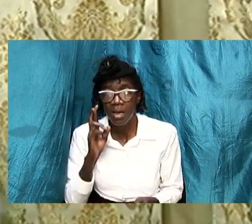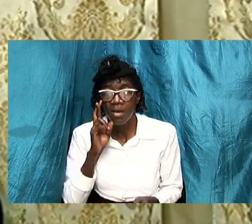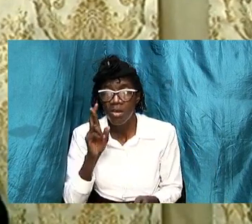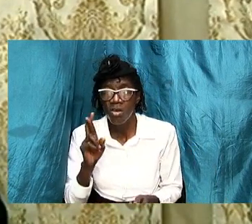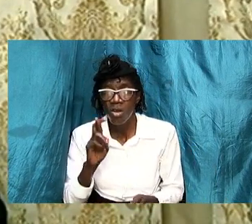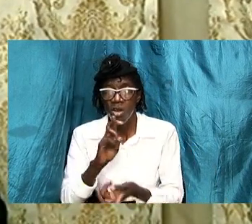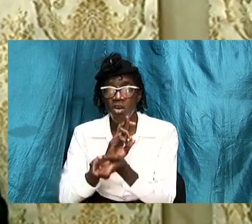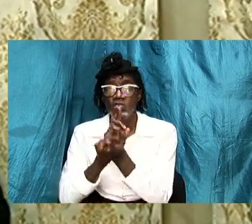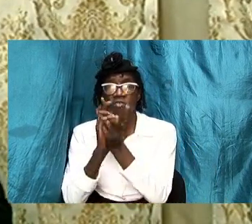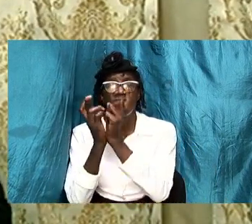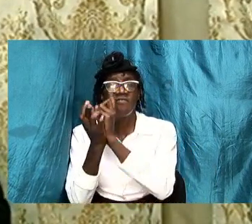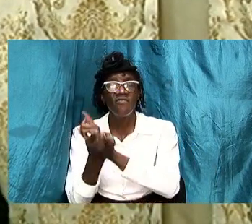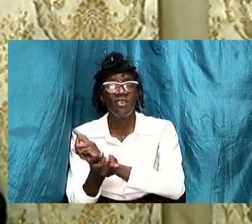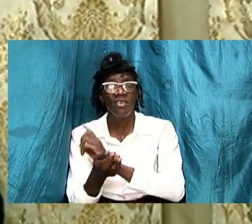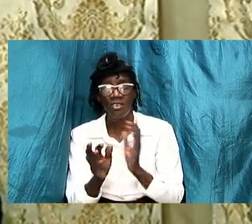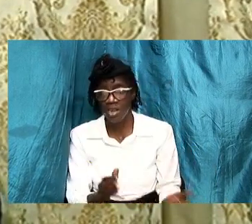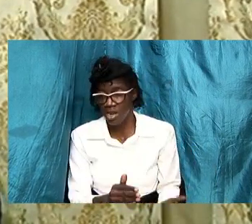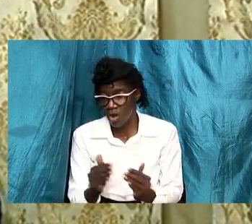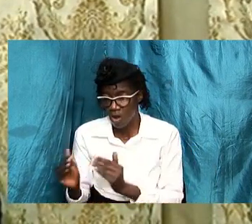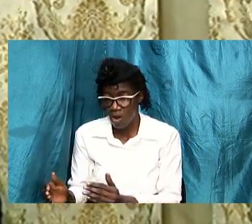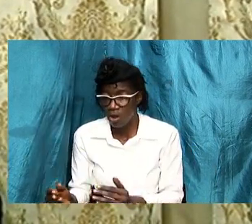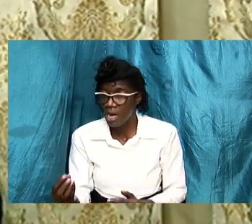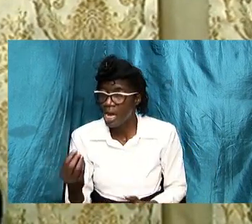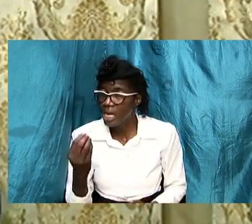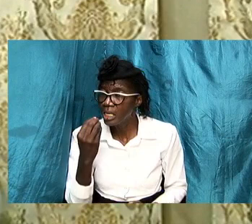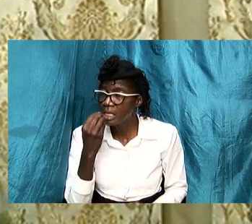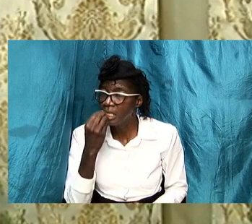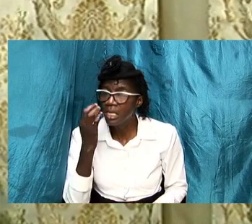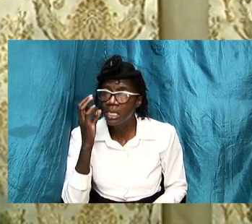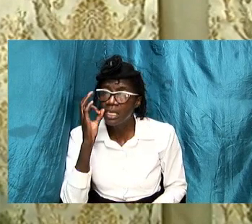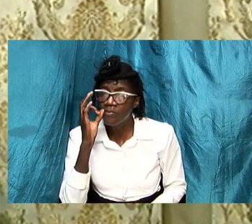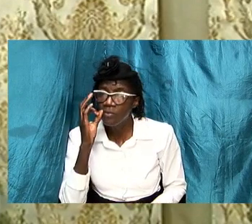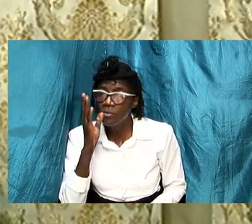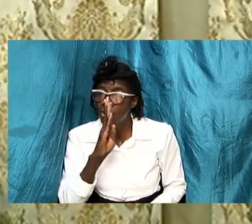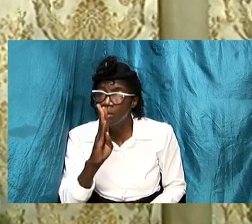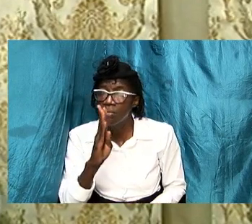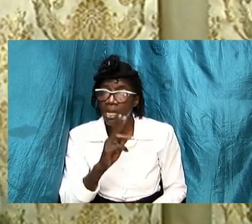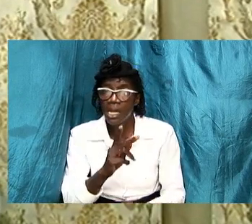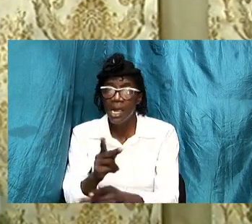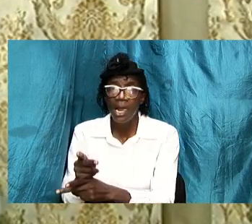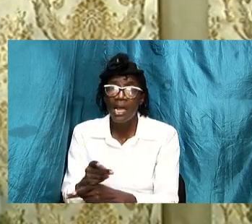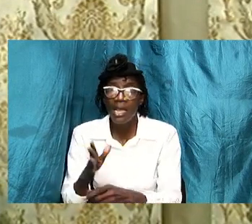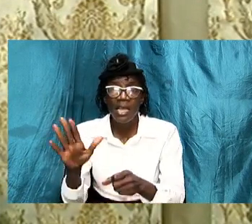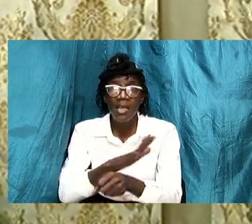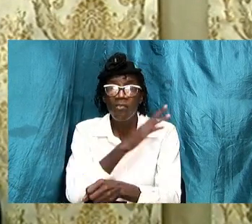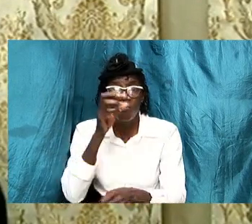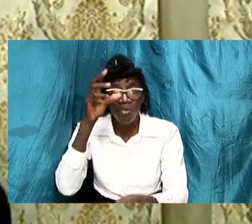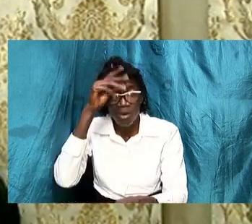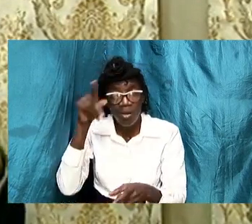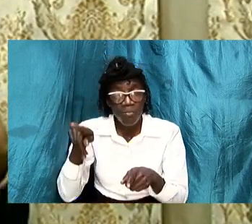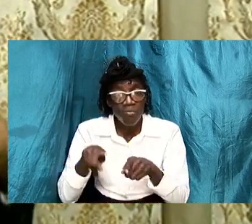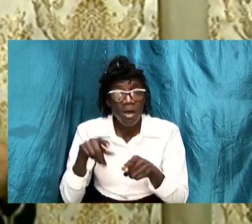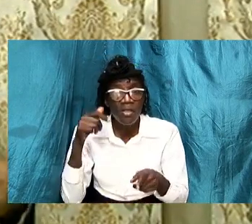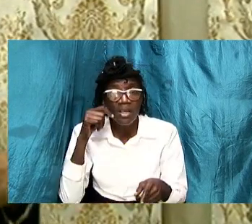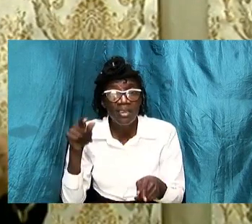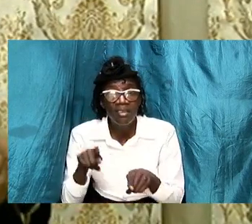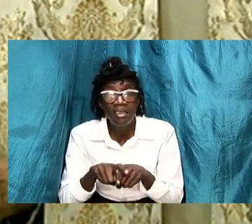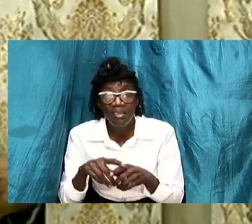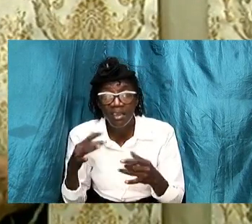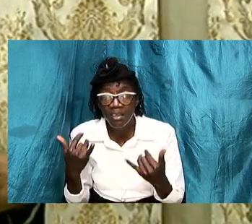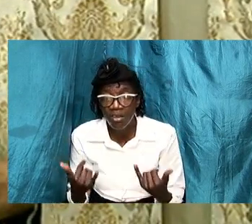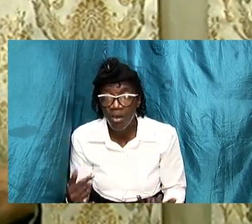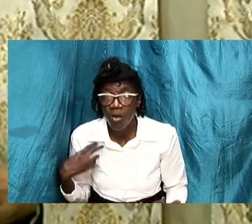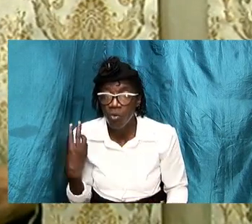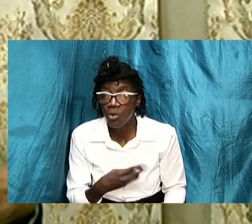and eating of the food be careful brothers and sisters how we try to